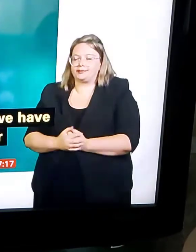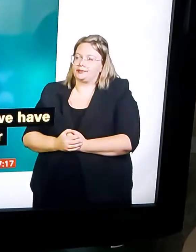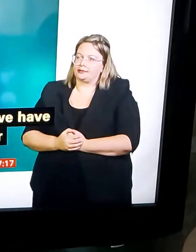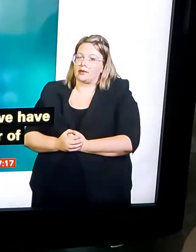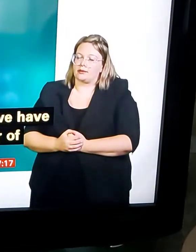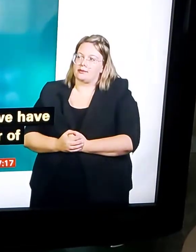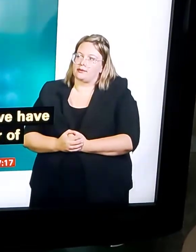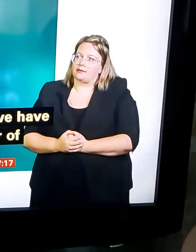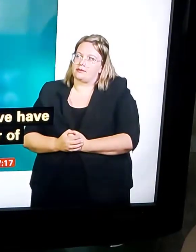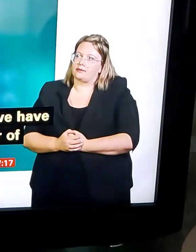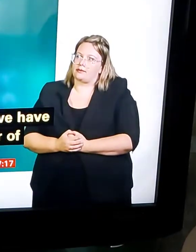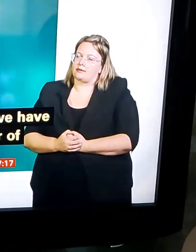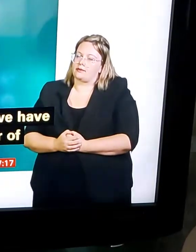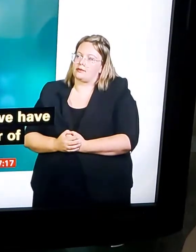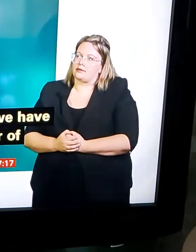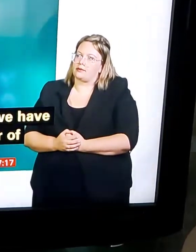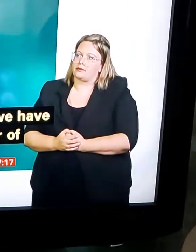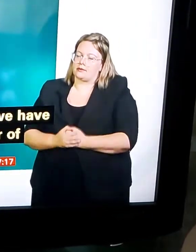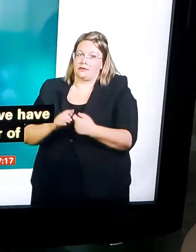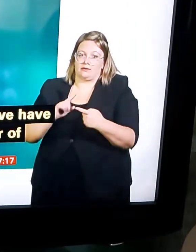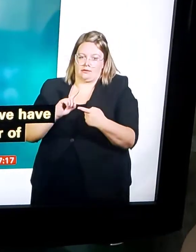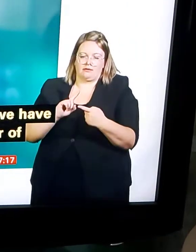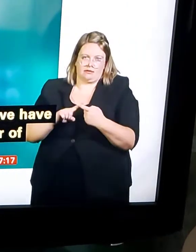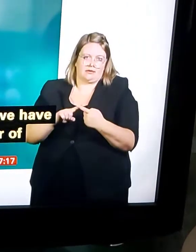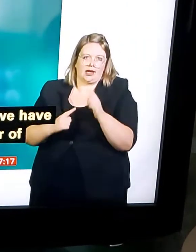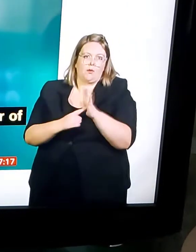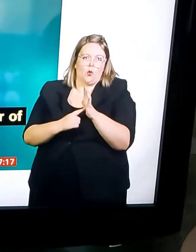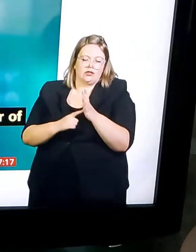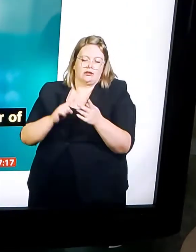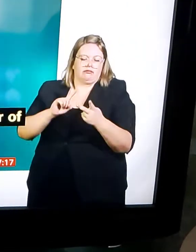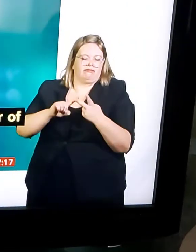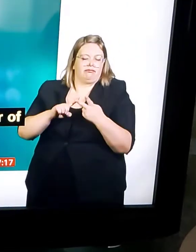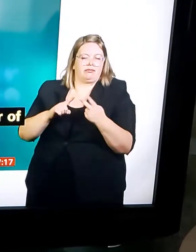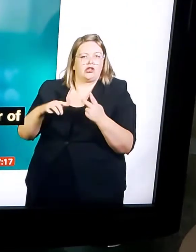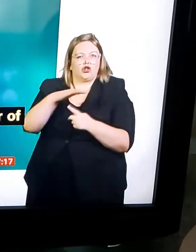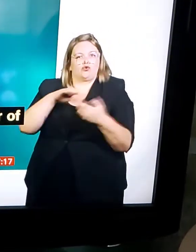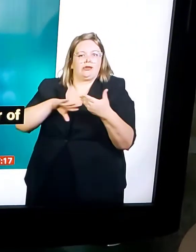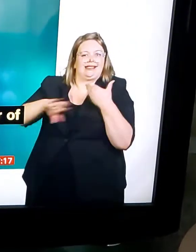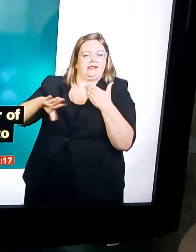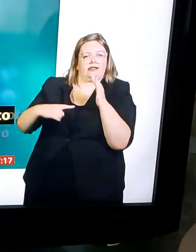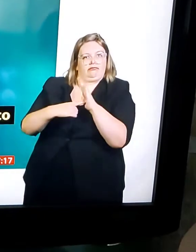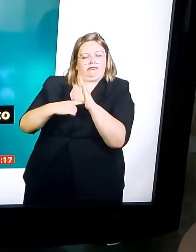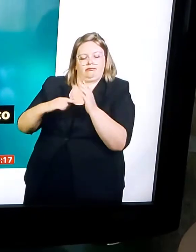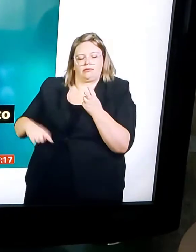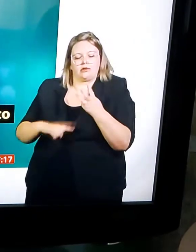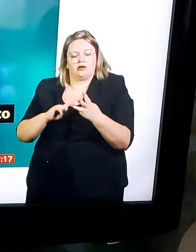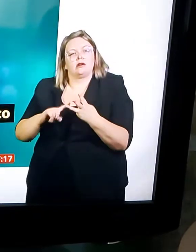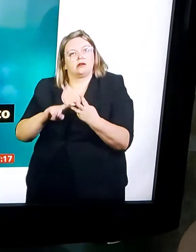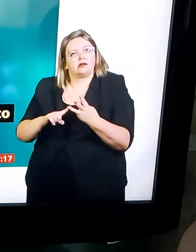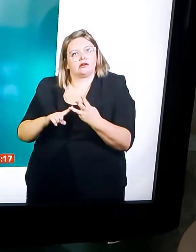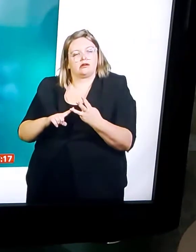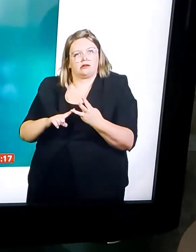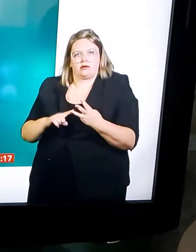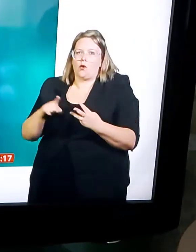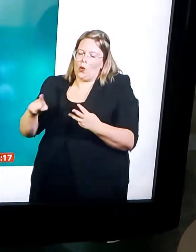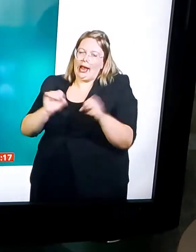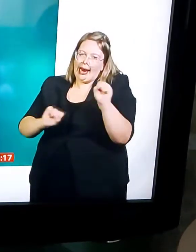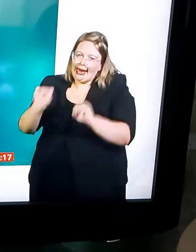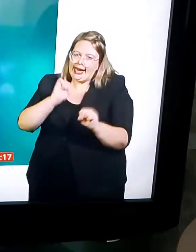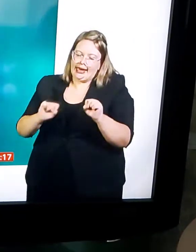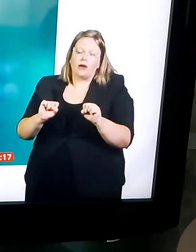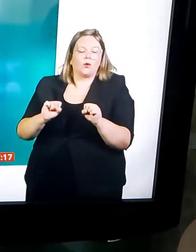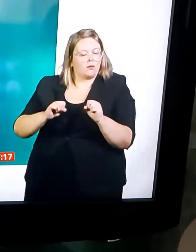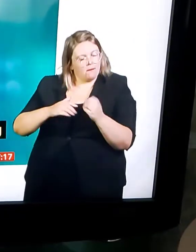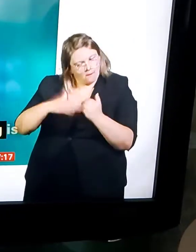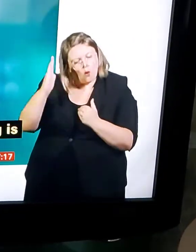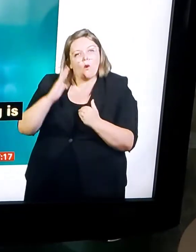but pretty unconventional ways of travelling are rising in popularity. Around the world, businesses have been creating innovative ways